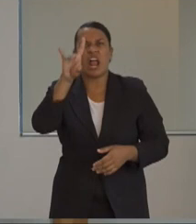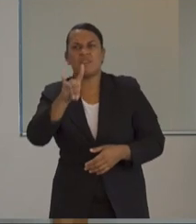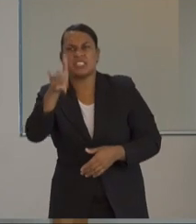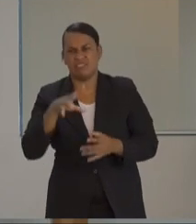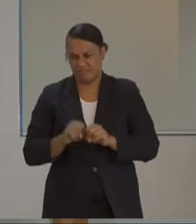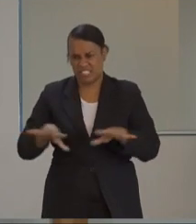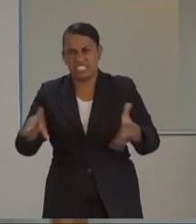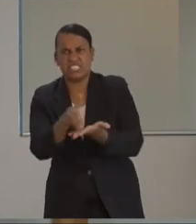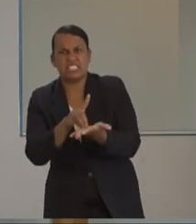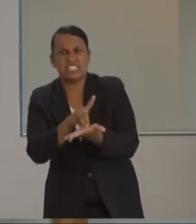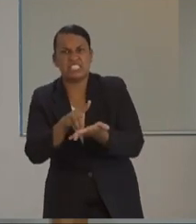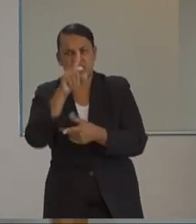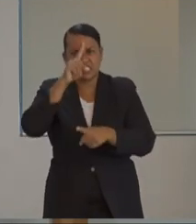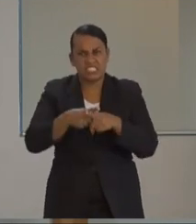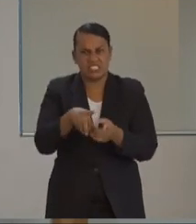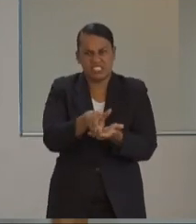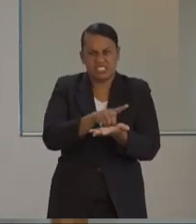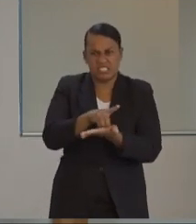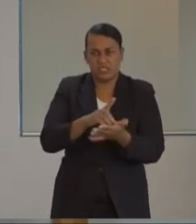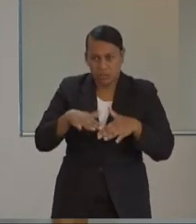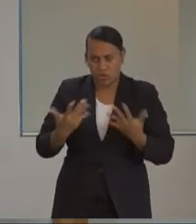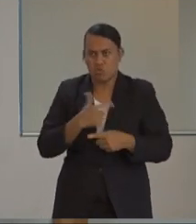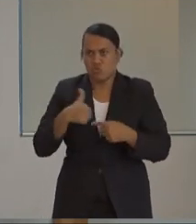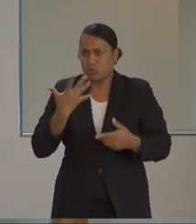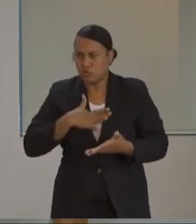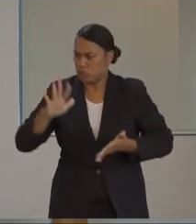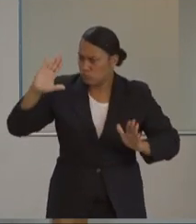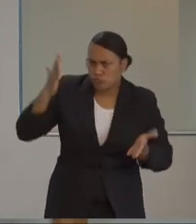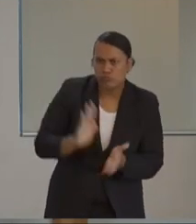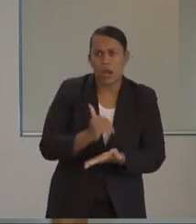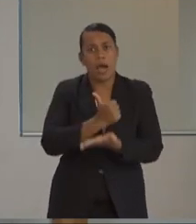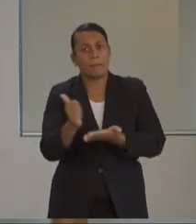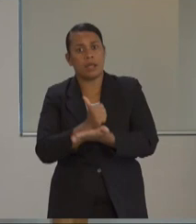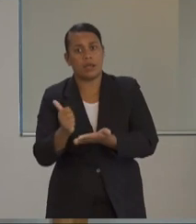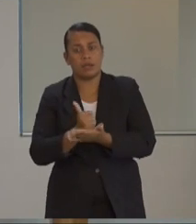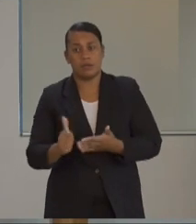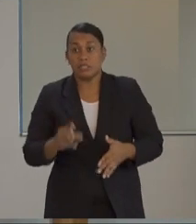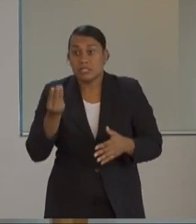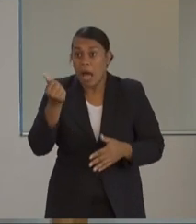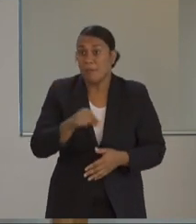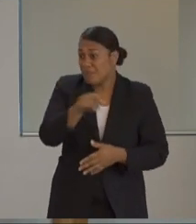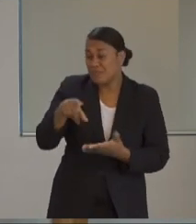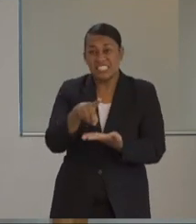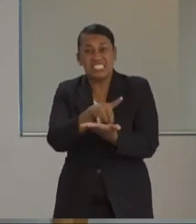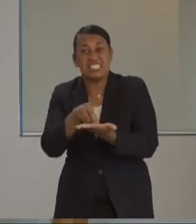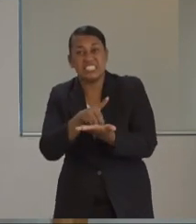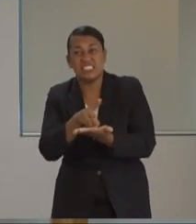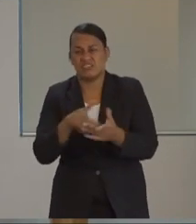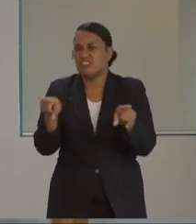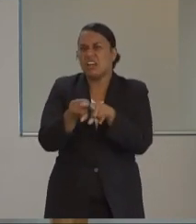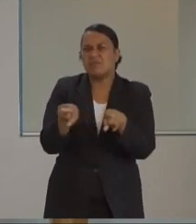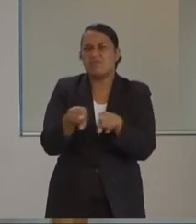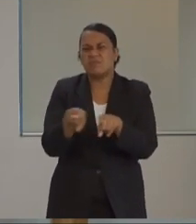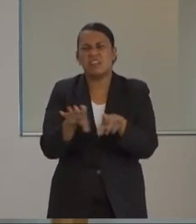typhoid, dengue and diarrheal diseases. These diseases, some of the clinical manifestations are similar to